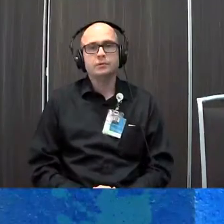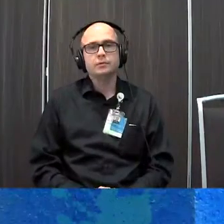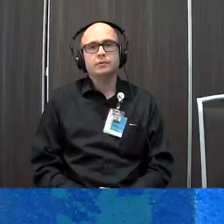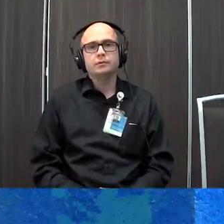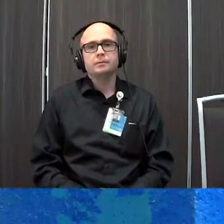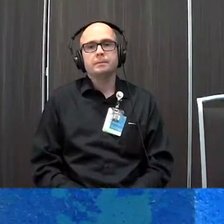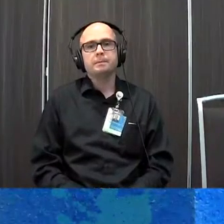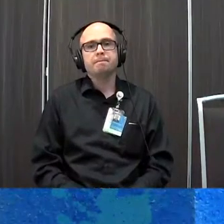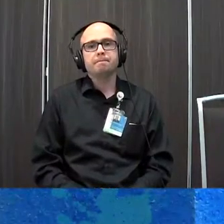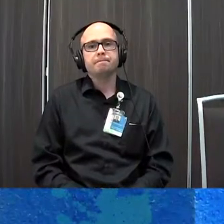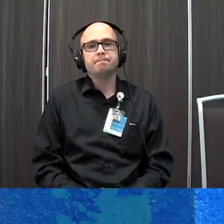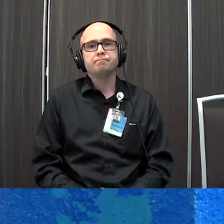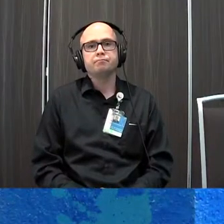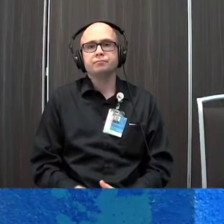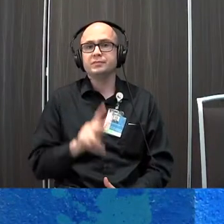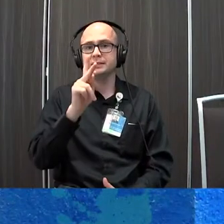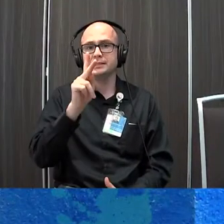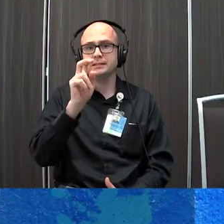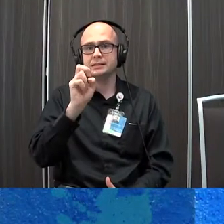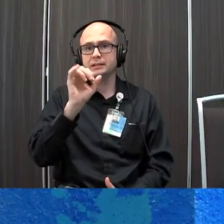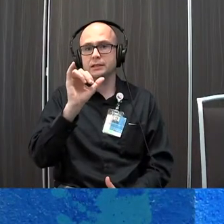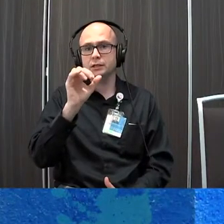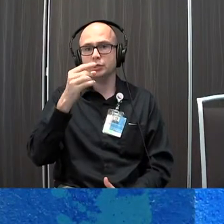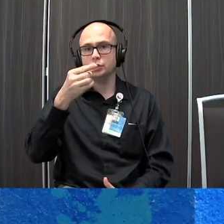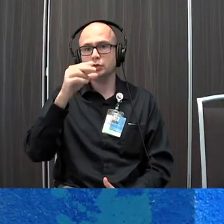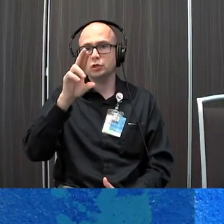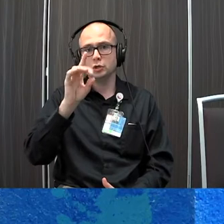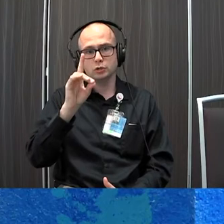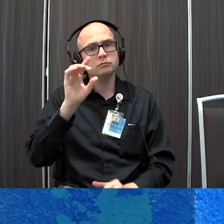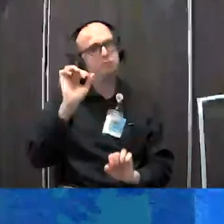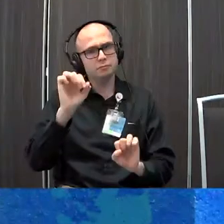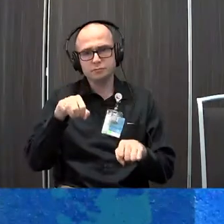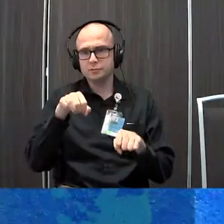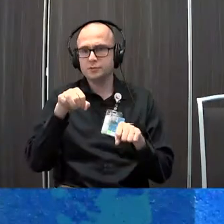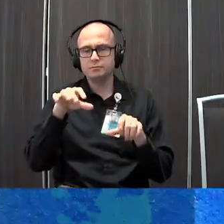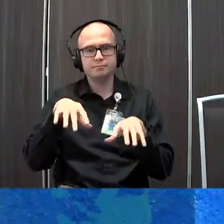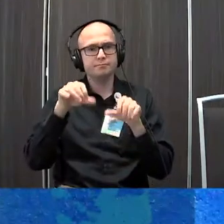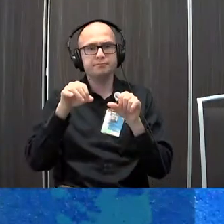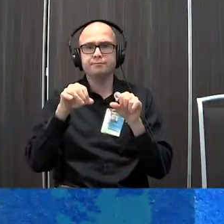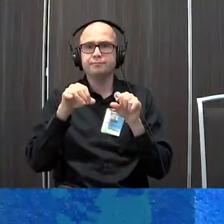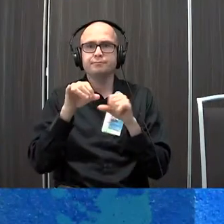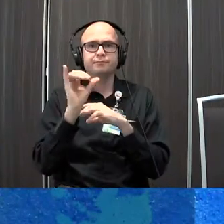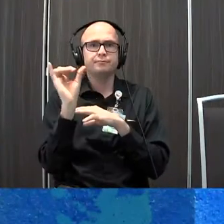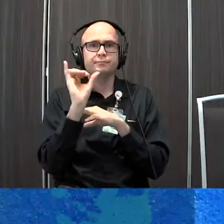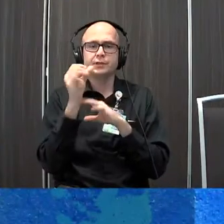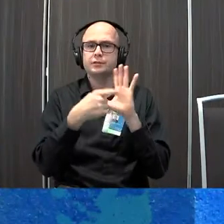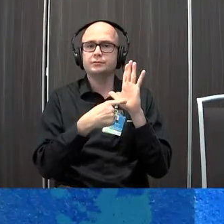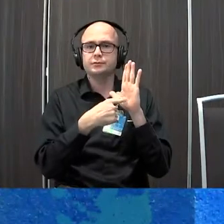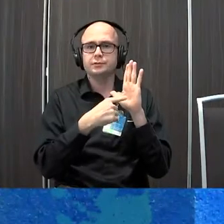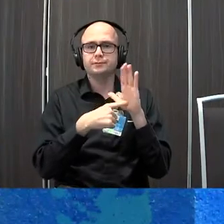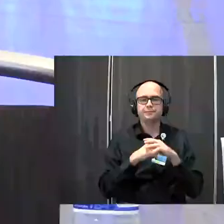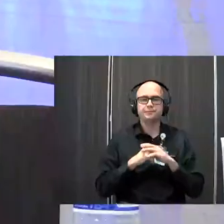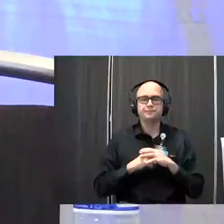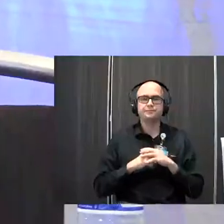and that key guard can be very useful as far as as far as the I'll show you here